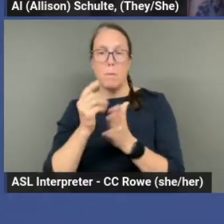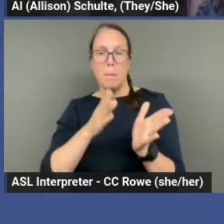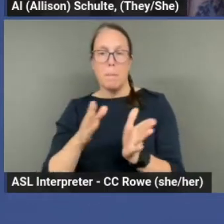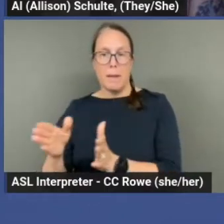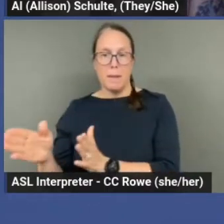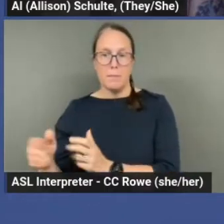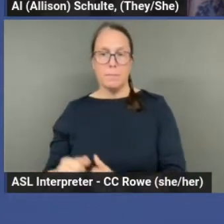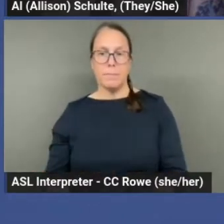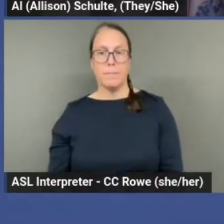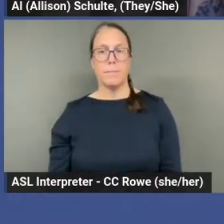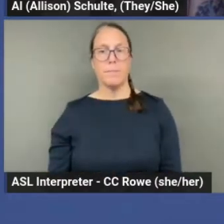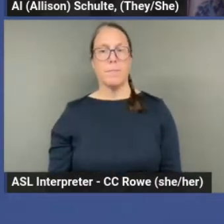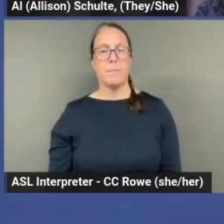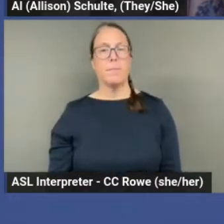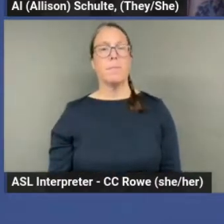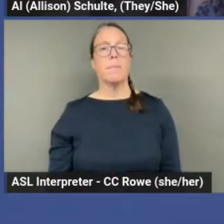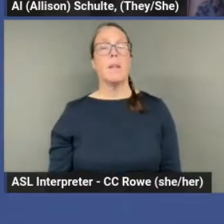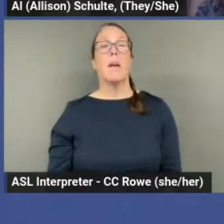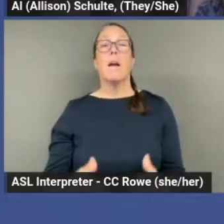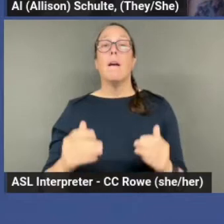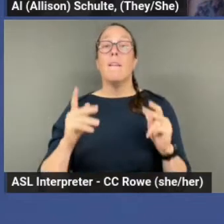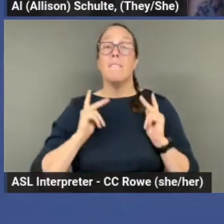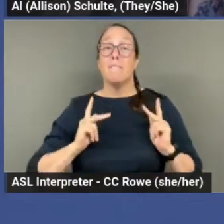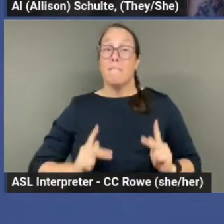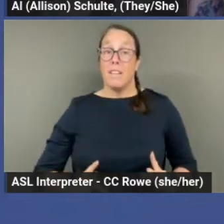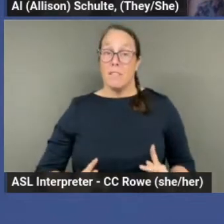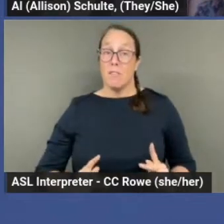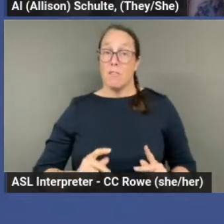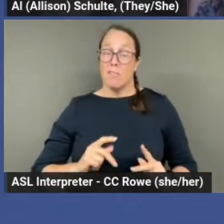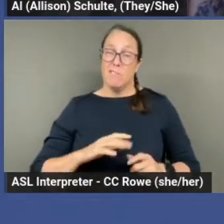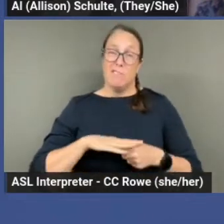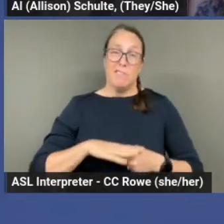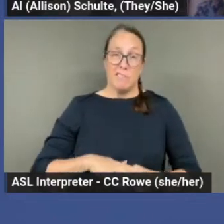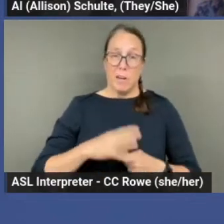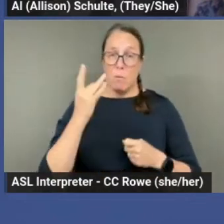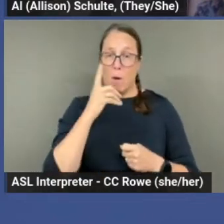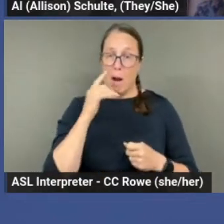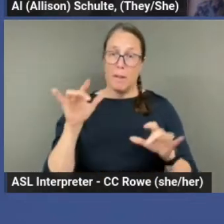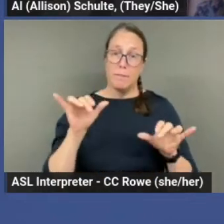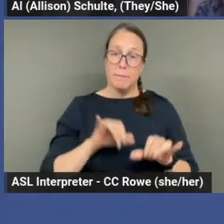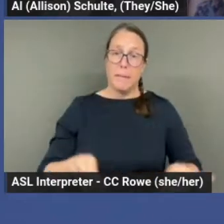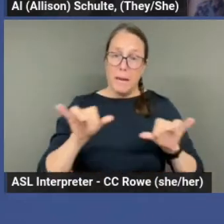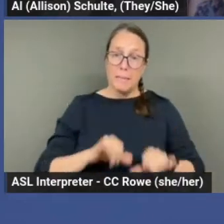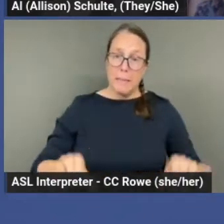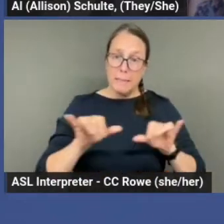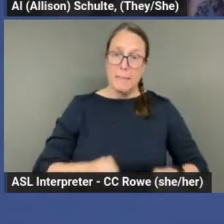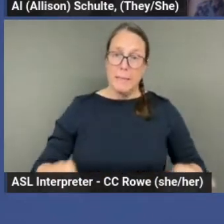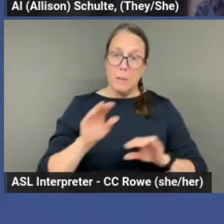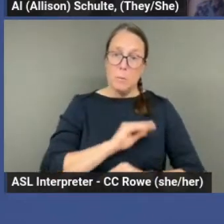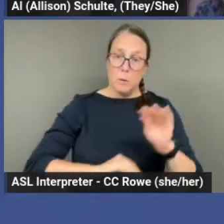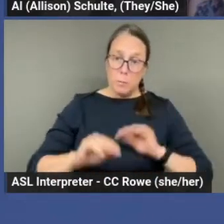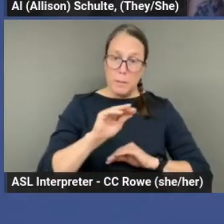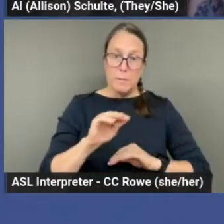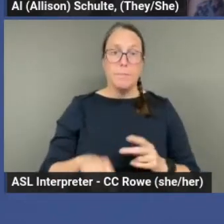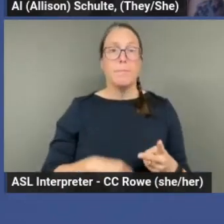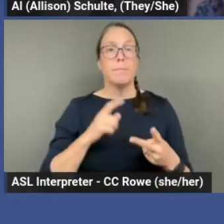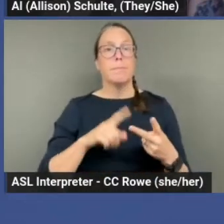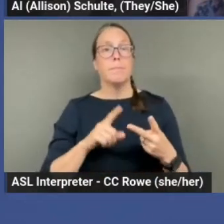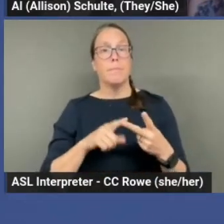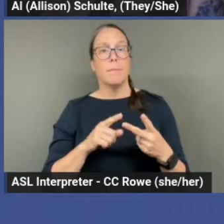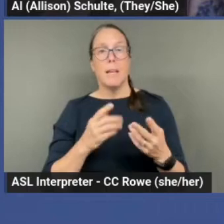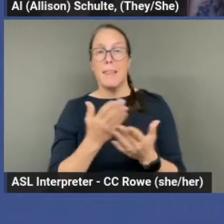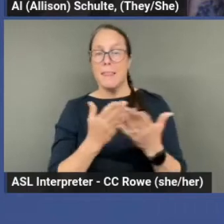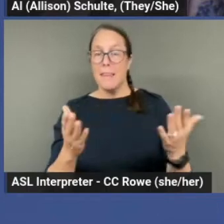physical strain from doing repetitive movements, um, things directly related to, um, sexual practices,